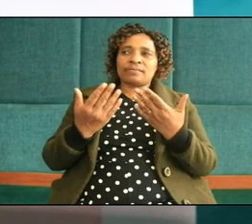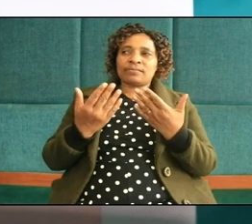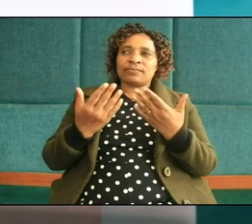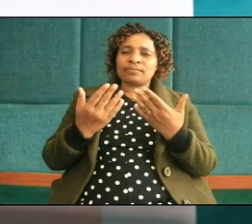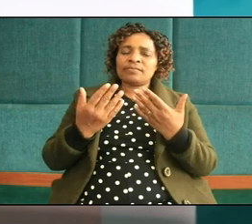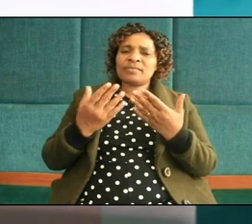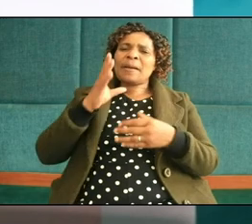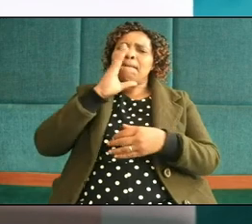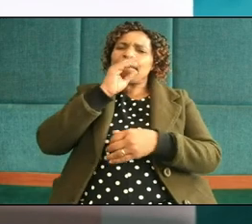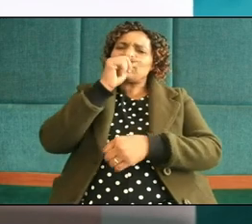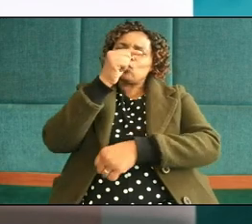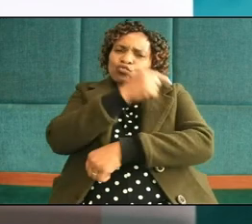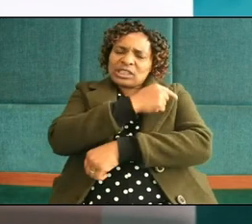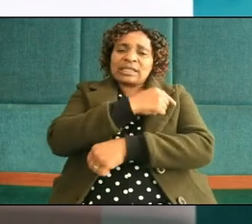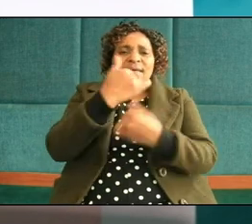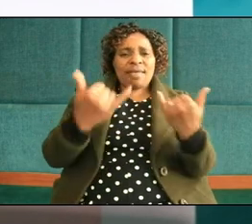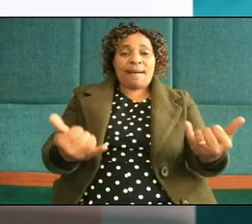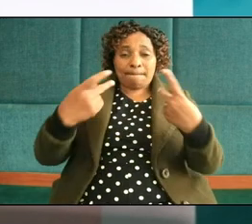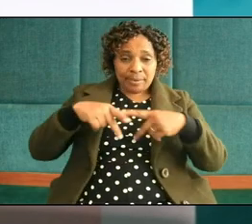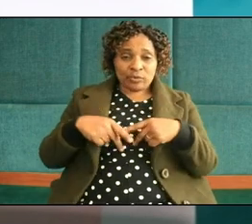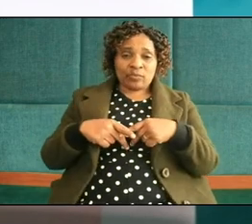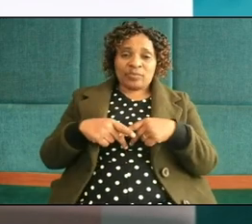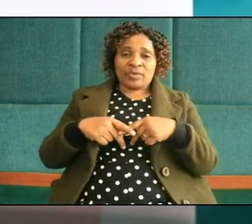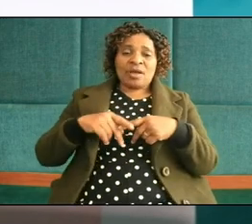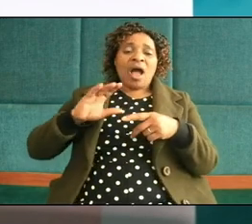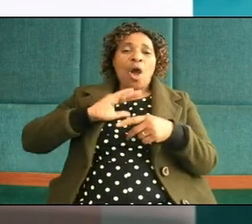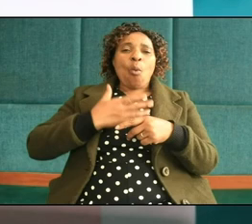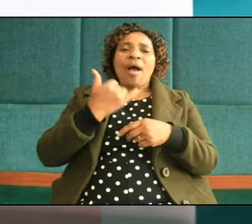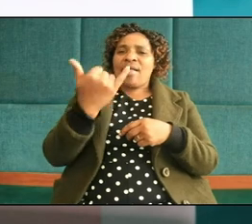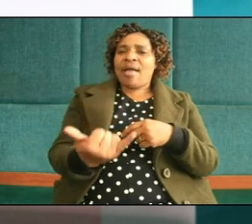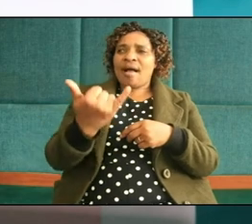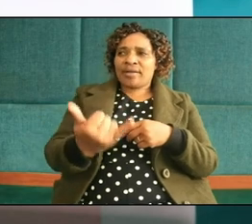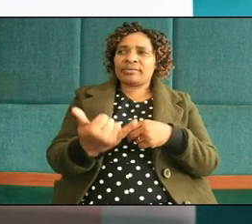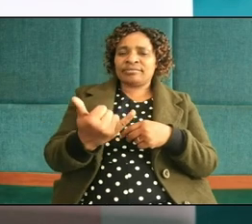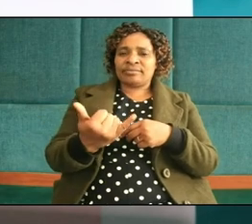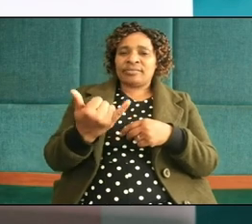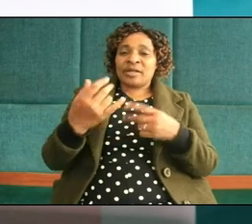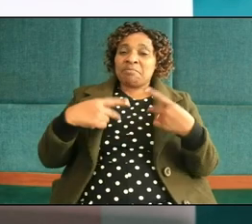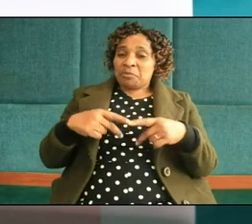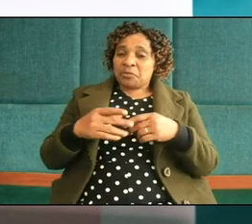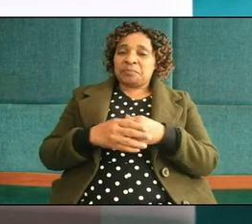mistreating our young people our young ladies well educated